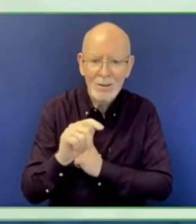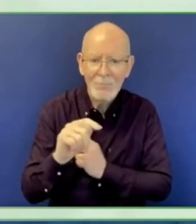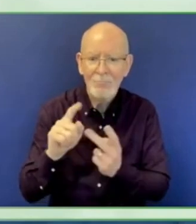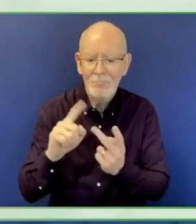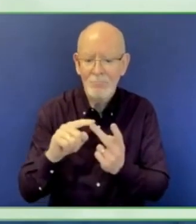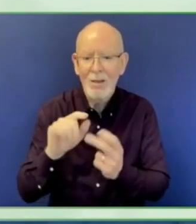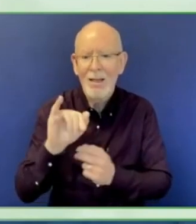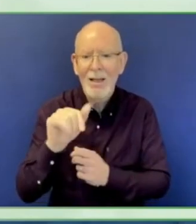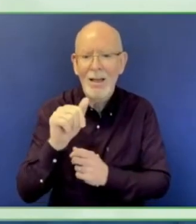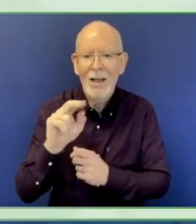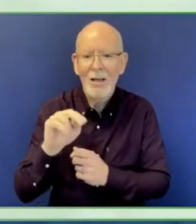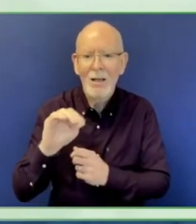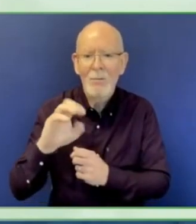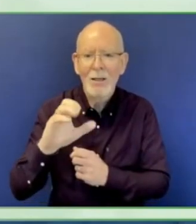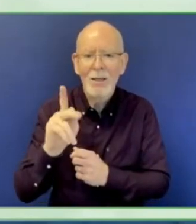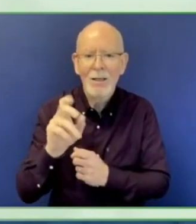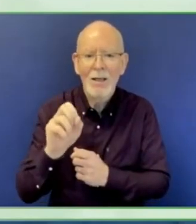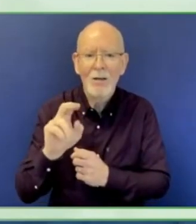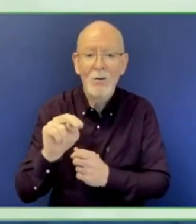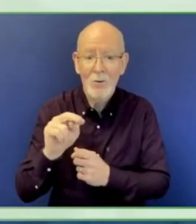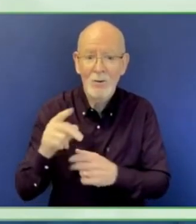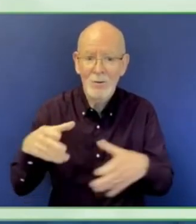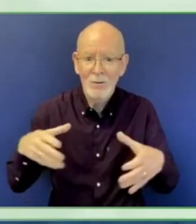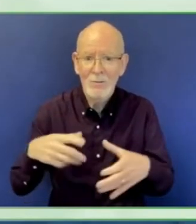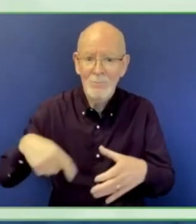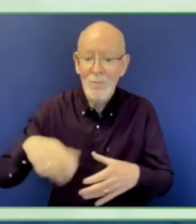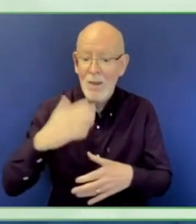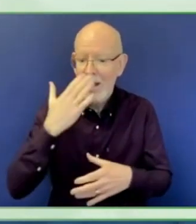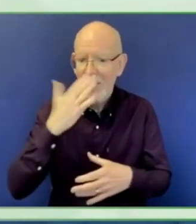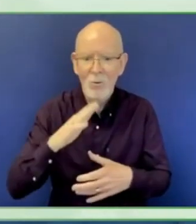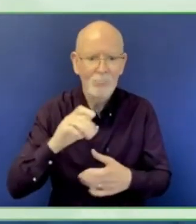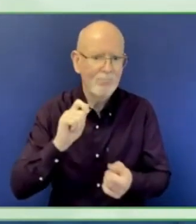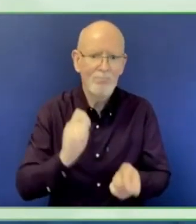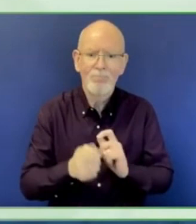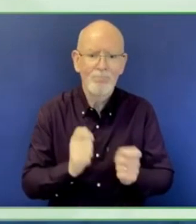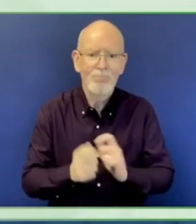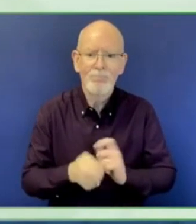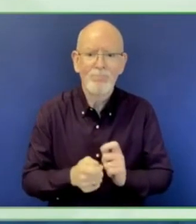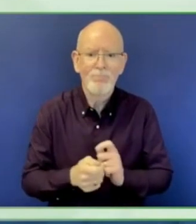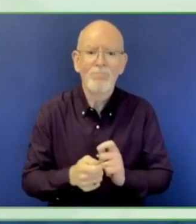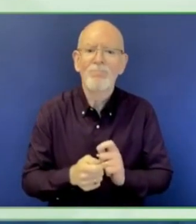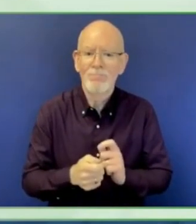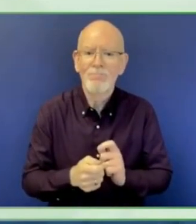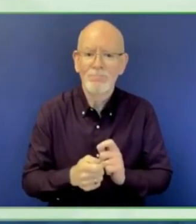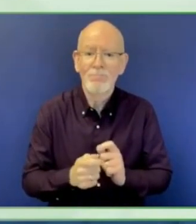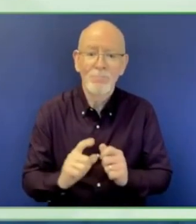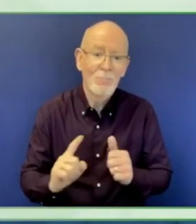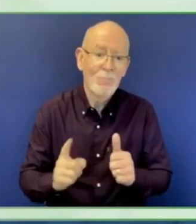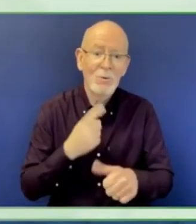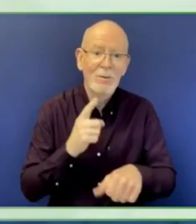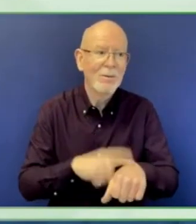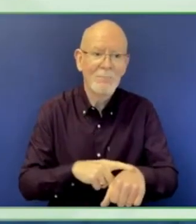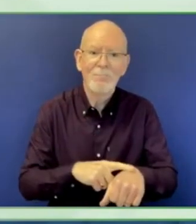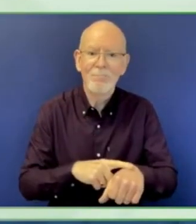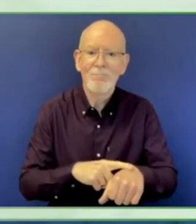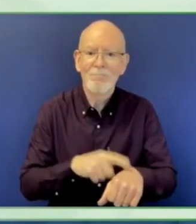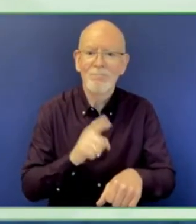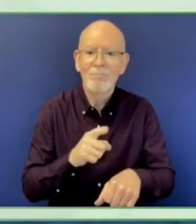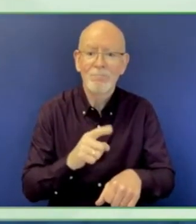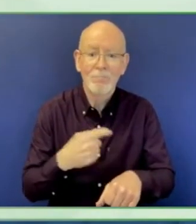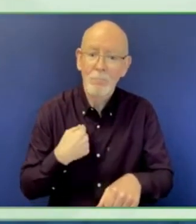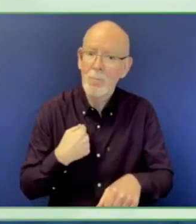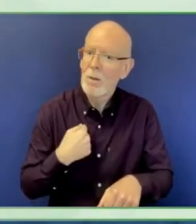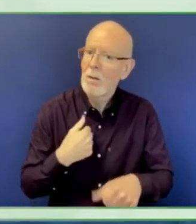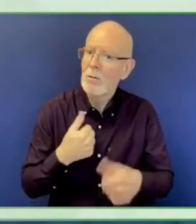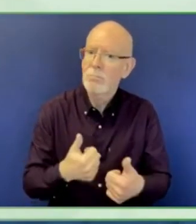but also elements of the built environment. And Vicky and Ian already had a plan for some work on policy and legacy from the London 2012